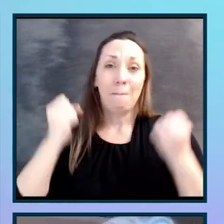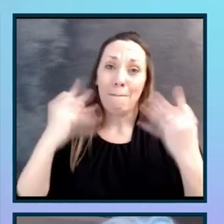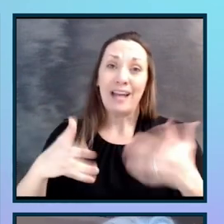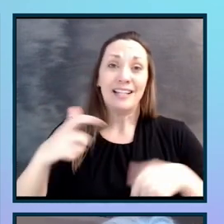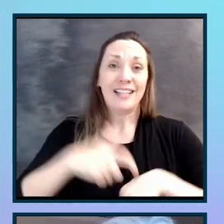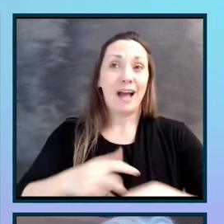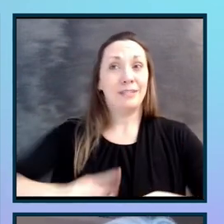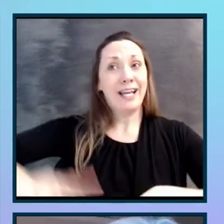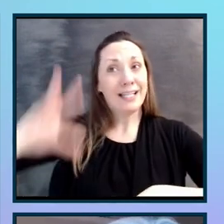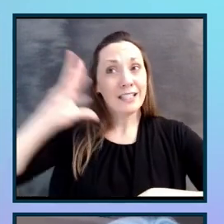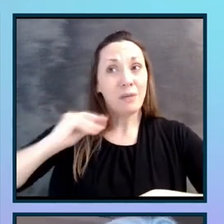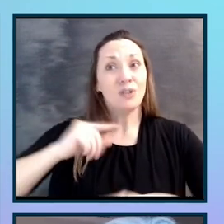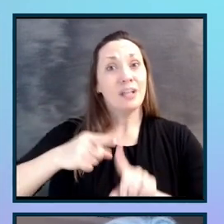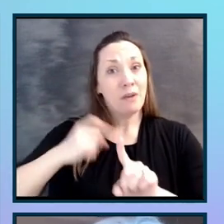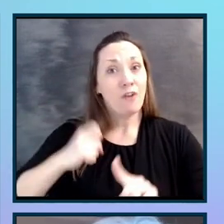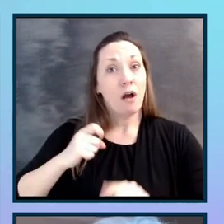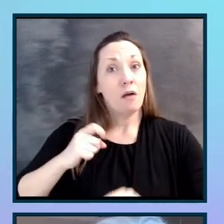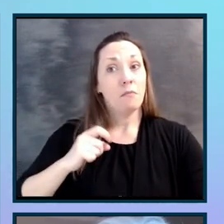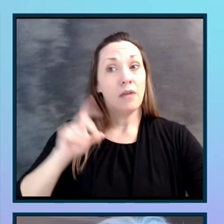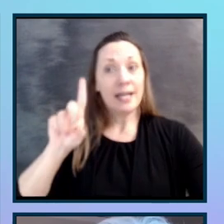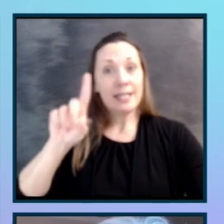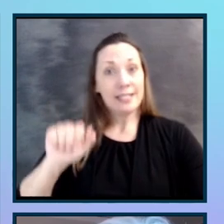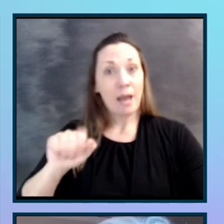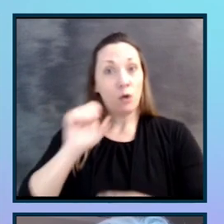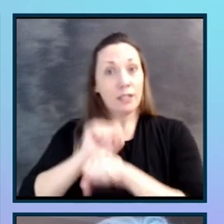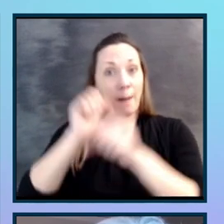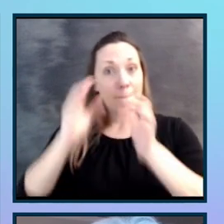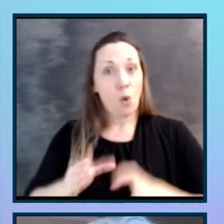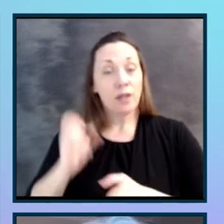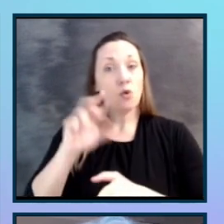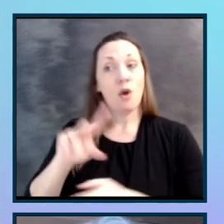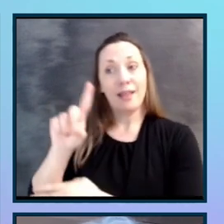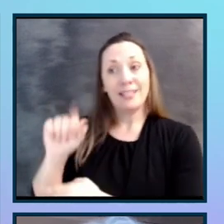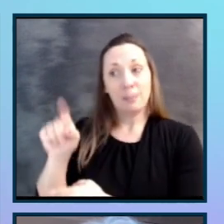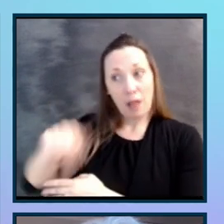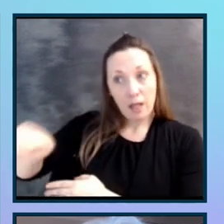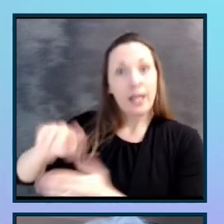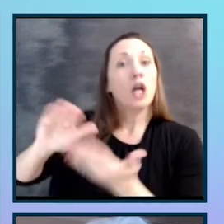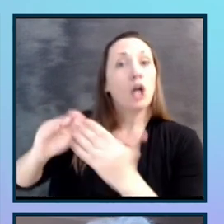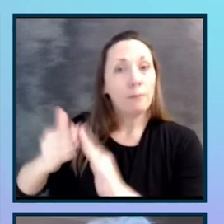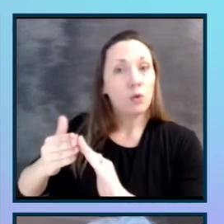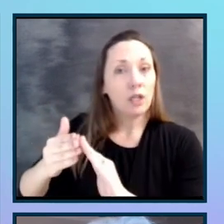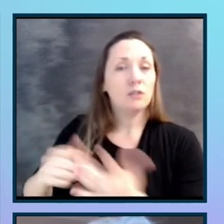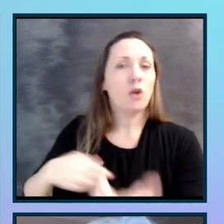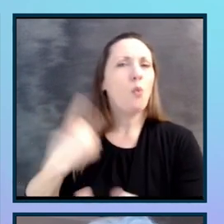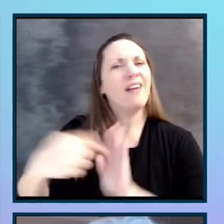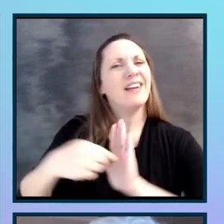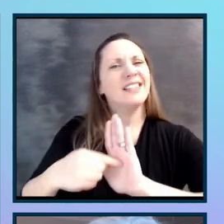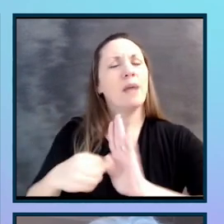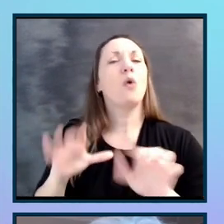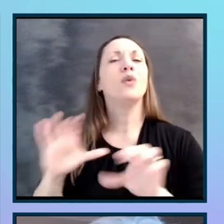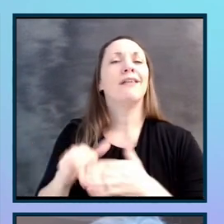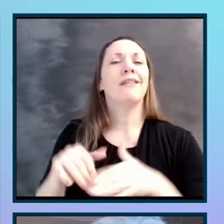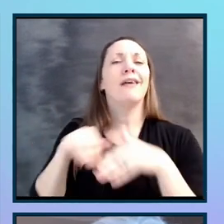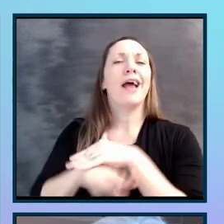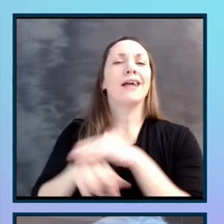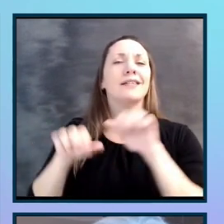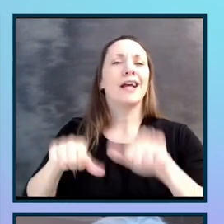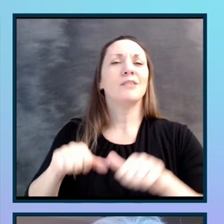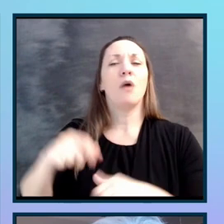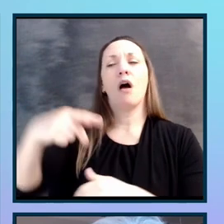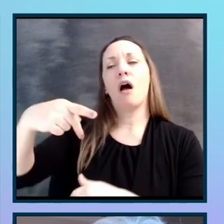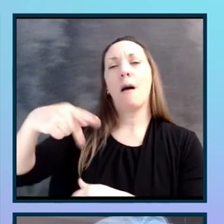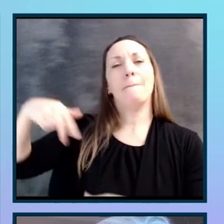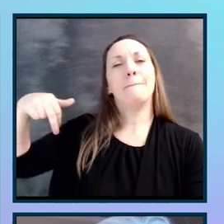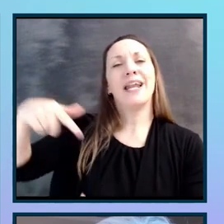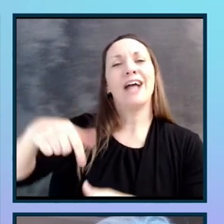can come from disabled employees or the disability community. So just one example, we did the accessible pedestrian signal work